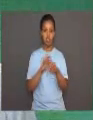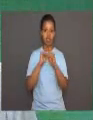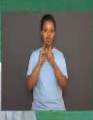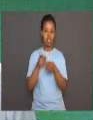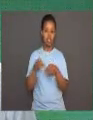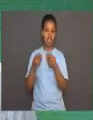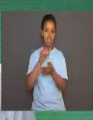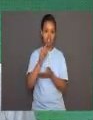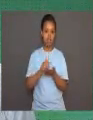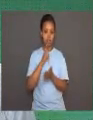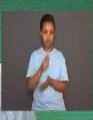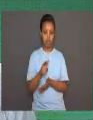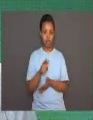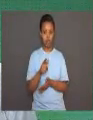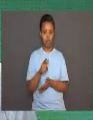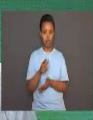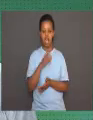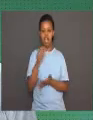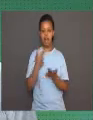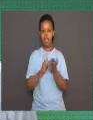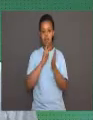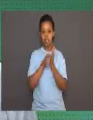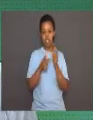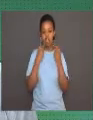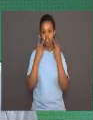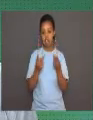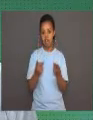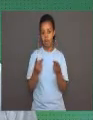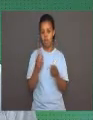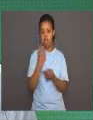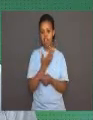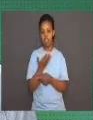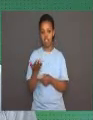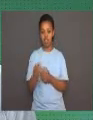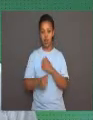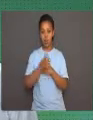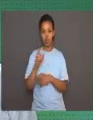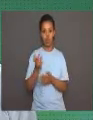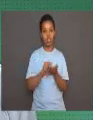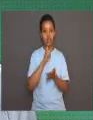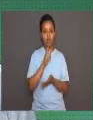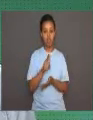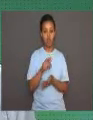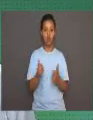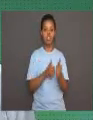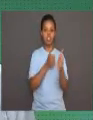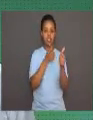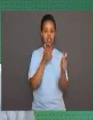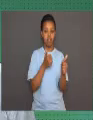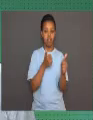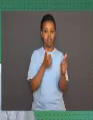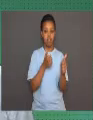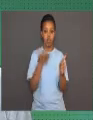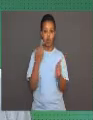As we can see from this example, when something that is harmless is followed by